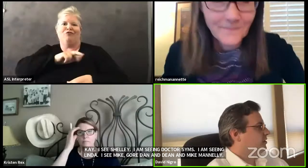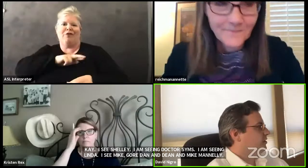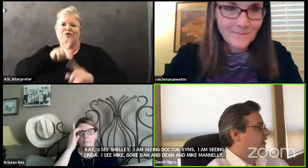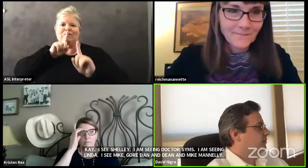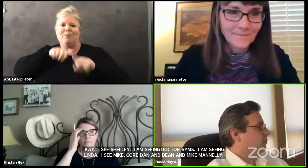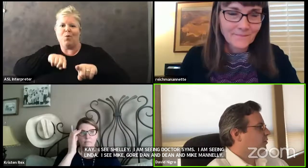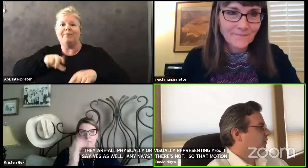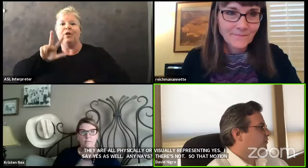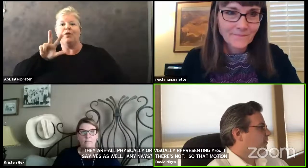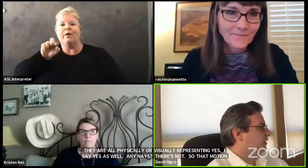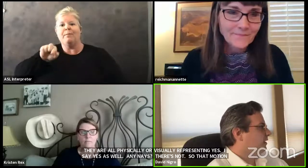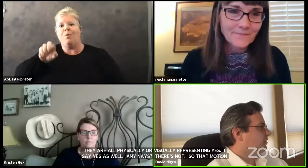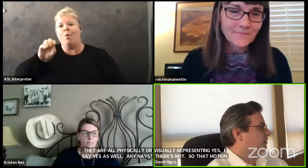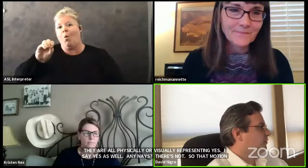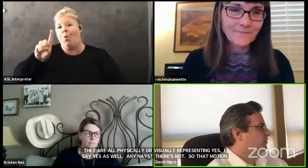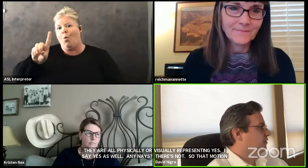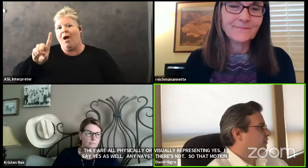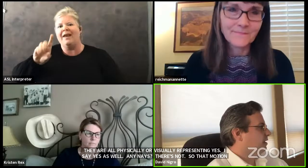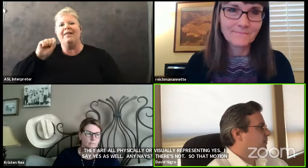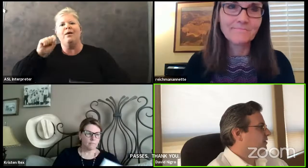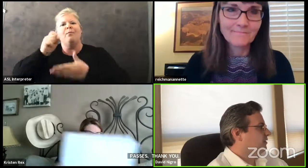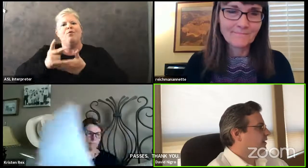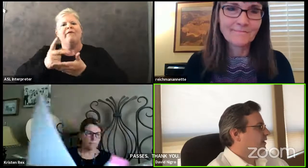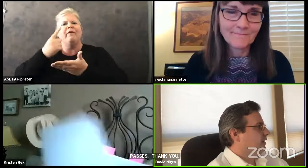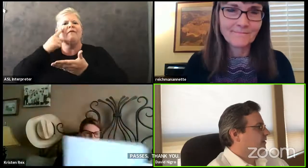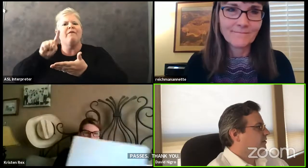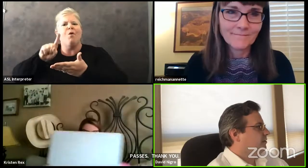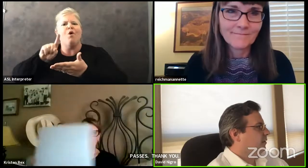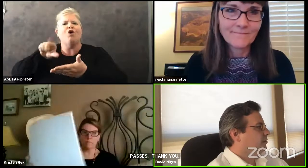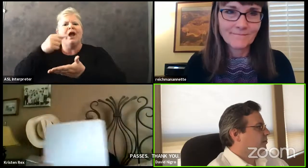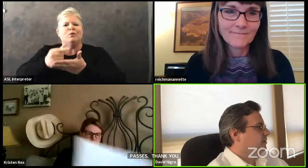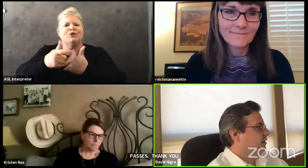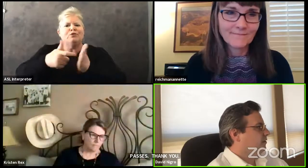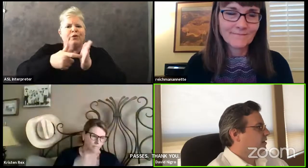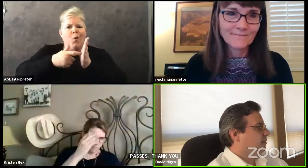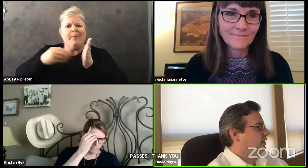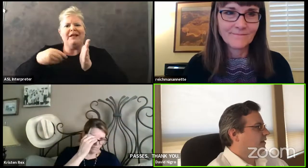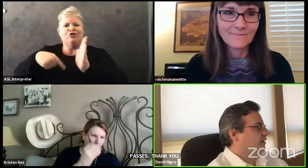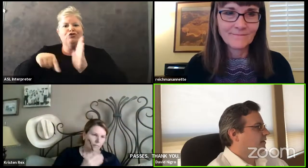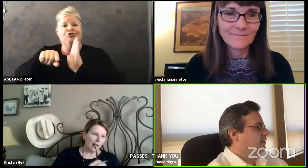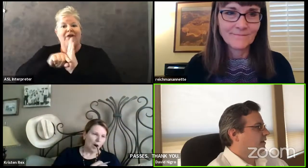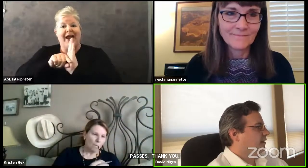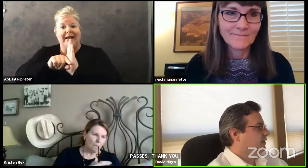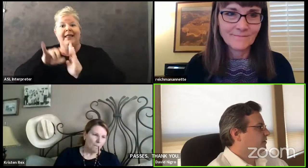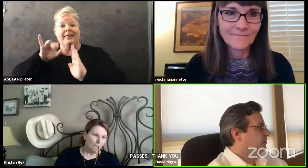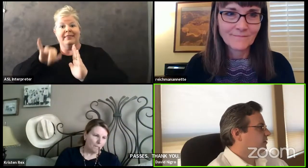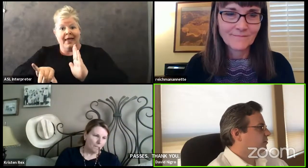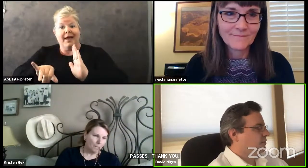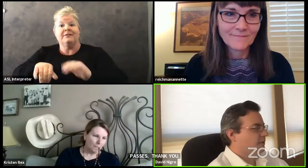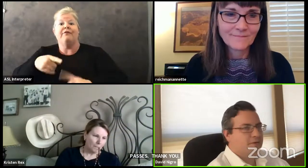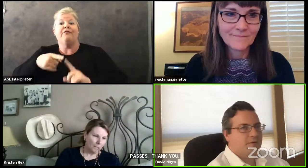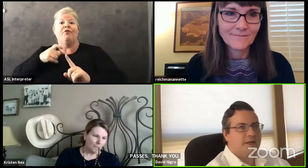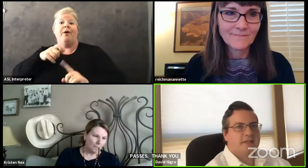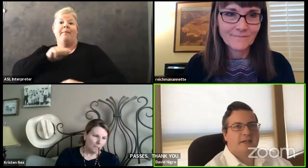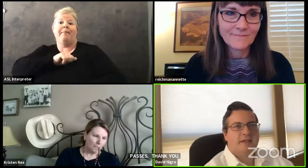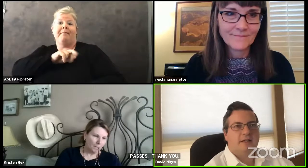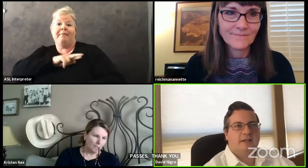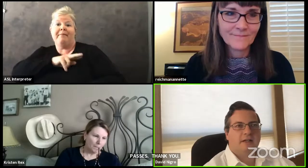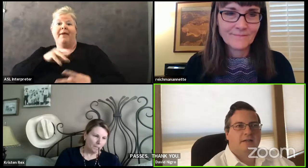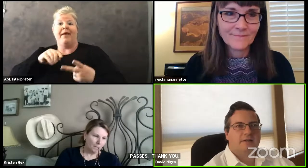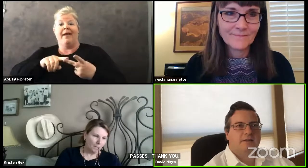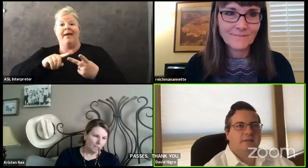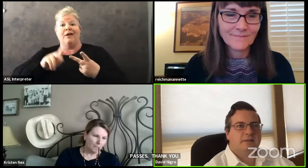Discussion and Action Item Approval of Grading and Graduation Requirements. This is both Superintendent Reichman and Assistant Superintendent Rex.